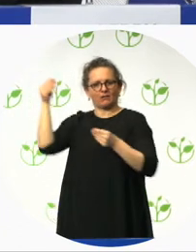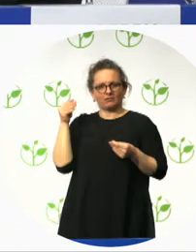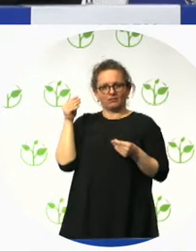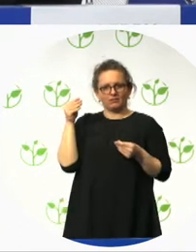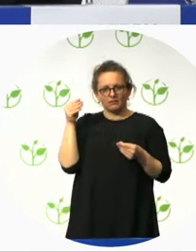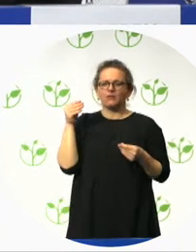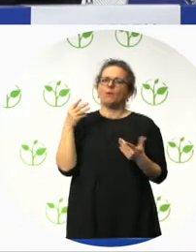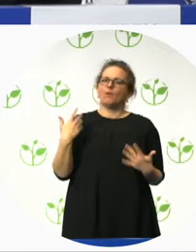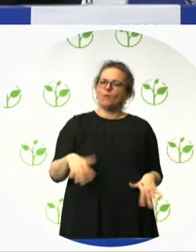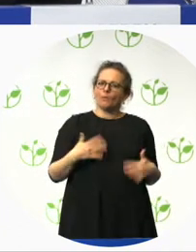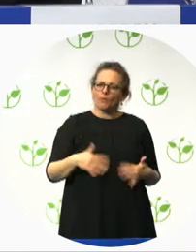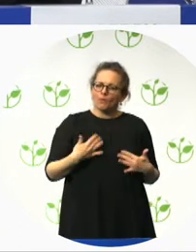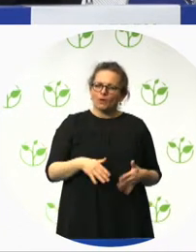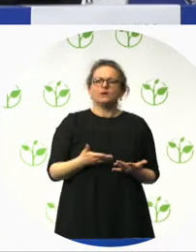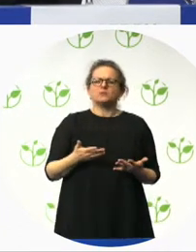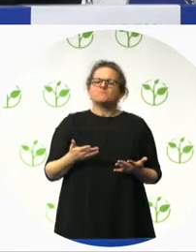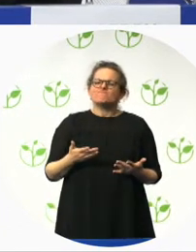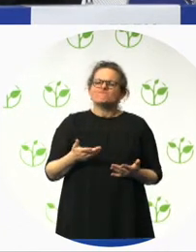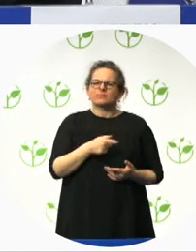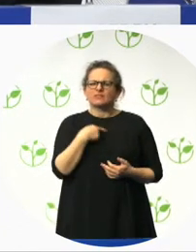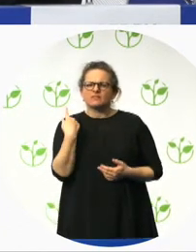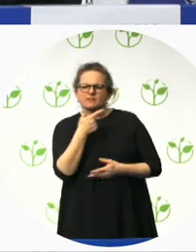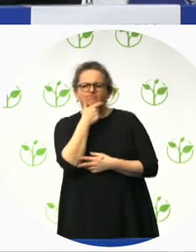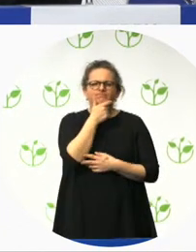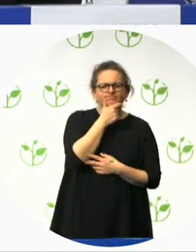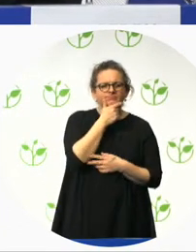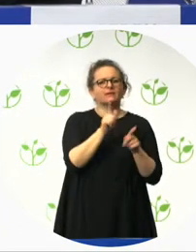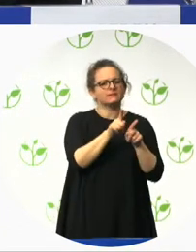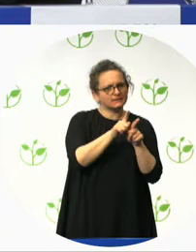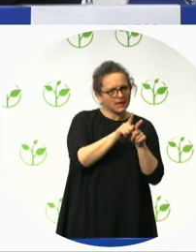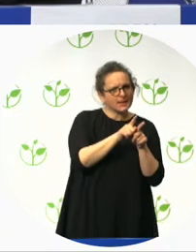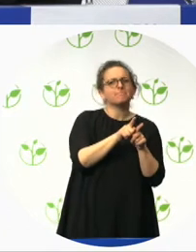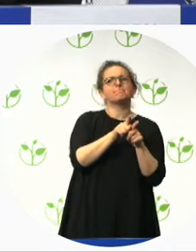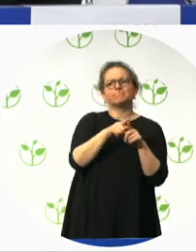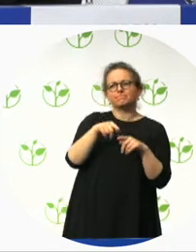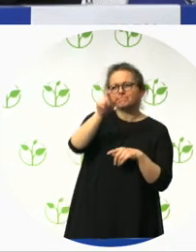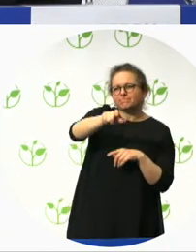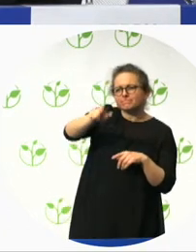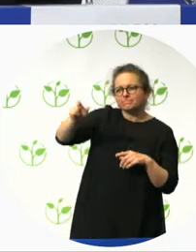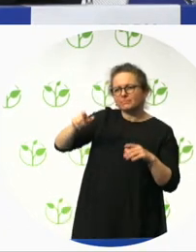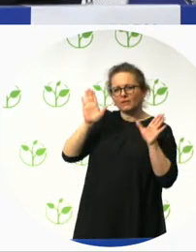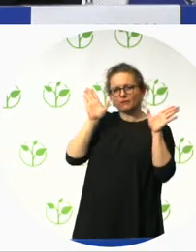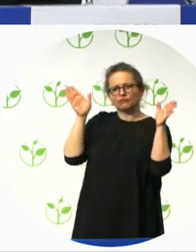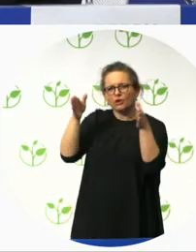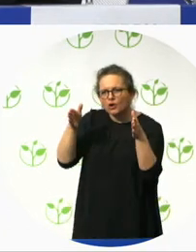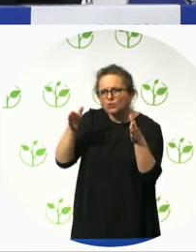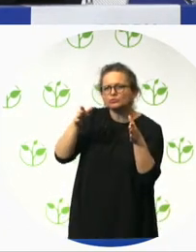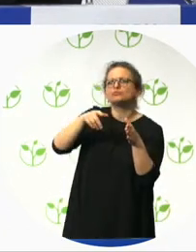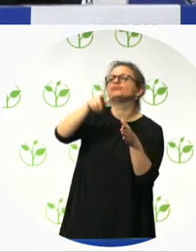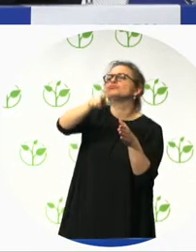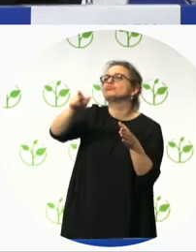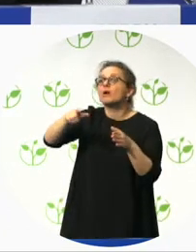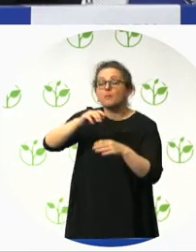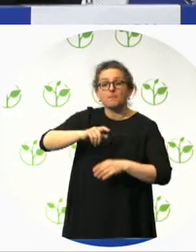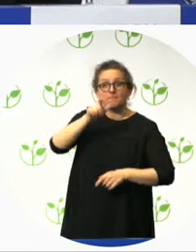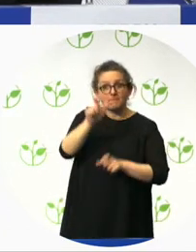the senior members. Revenue has increased 25%. There's been 19 new programs and 8 new adaptive sports